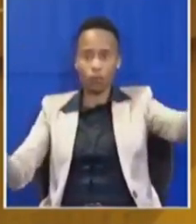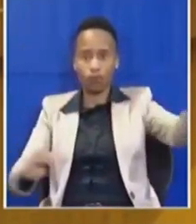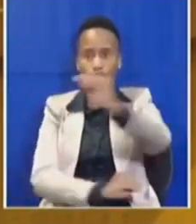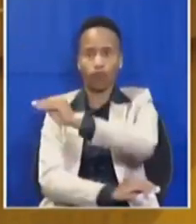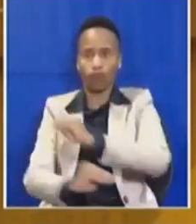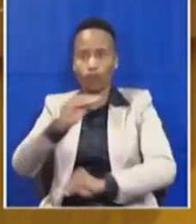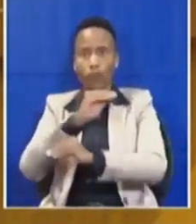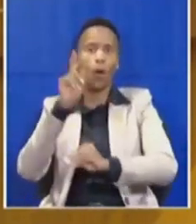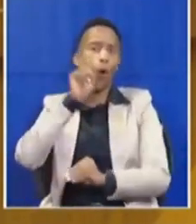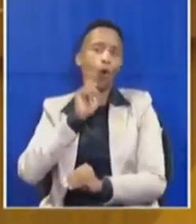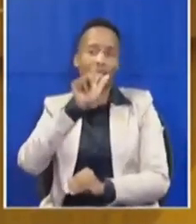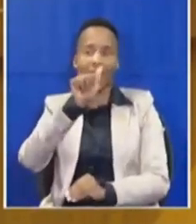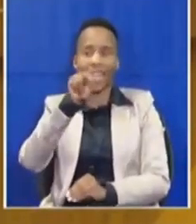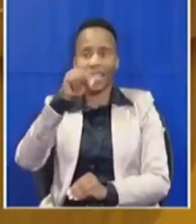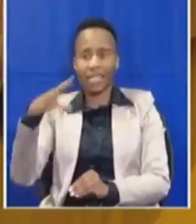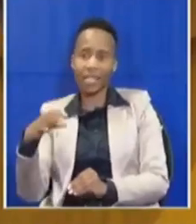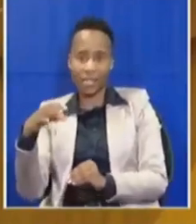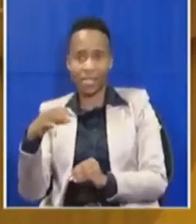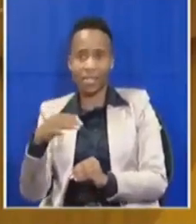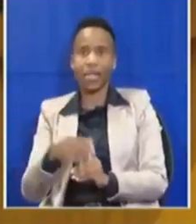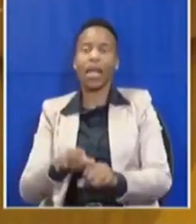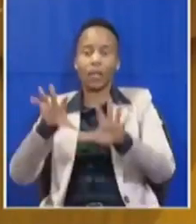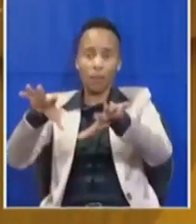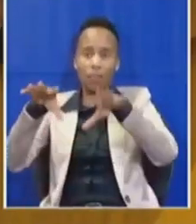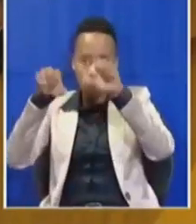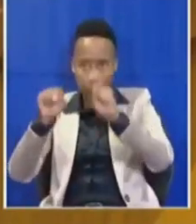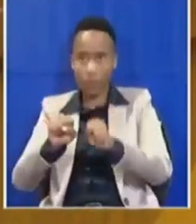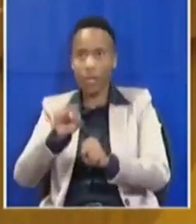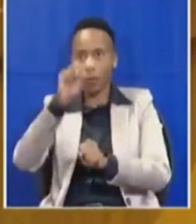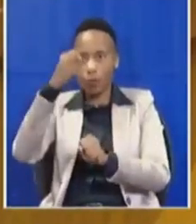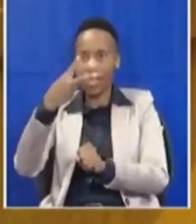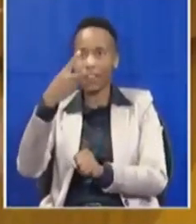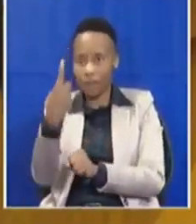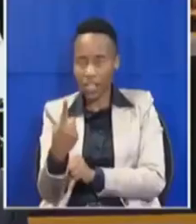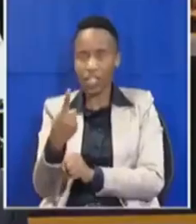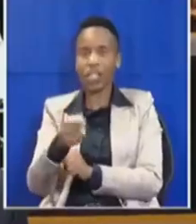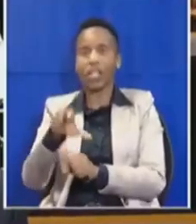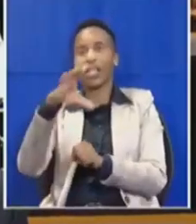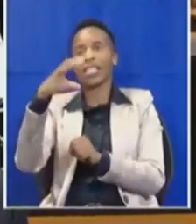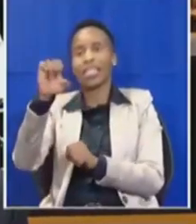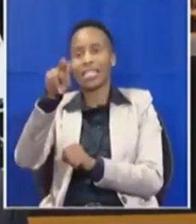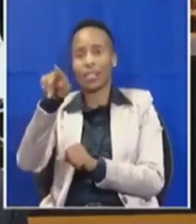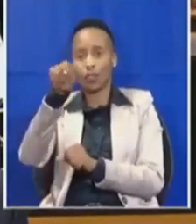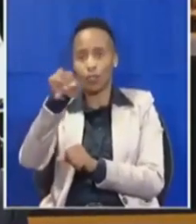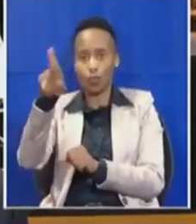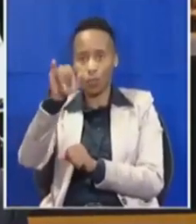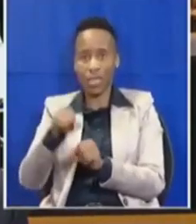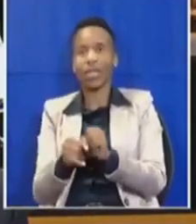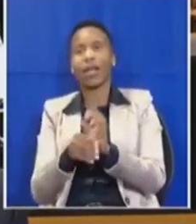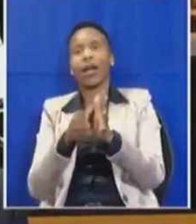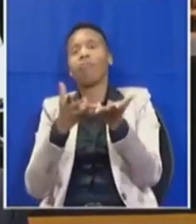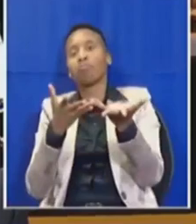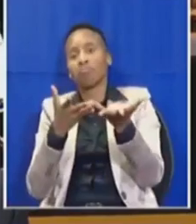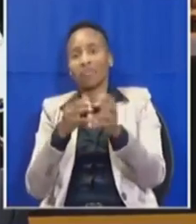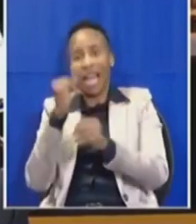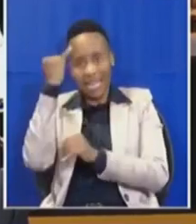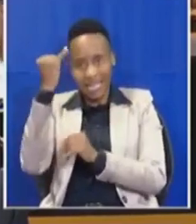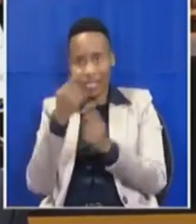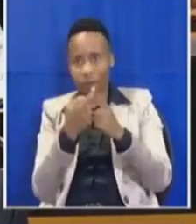and take on 21st century, future-focused ideas that will be brought forward by the DIA.